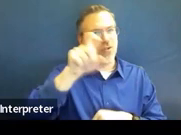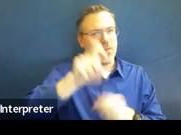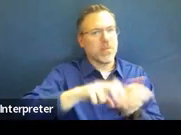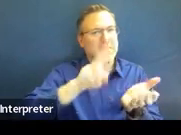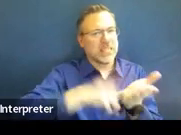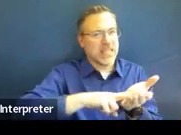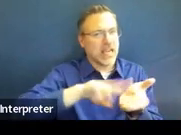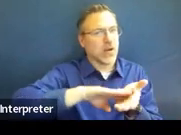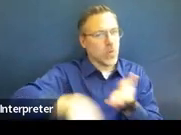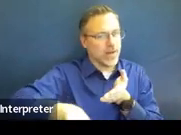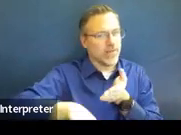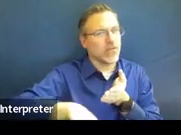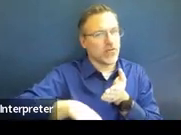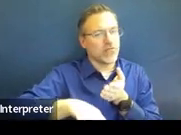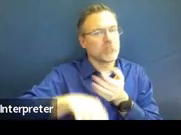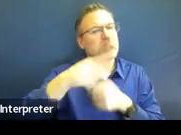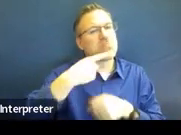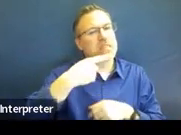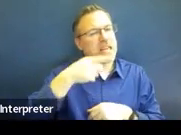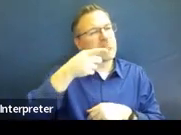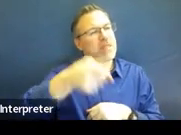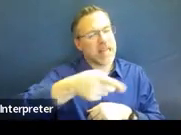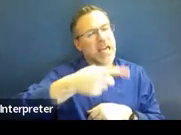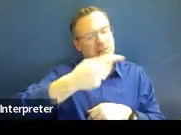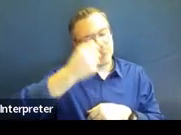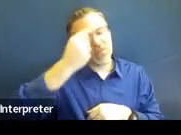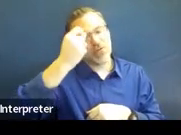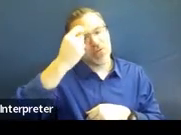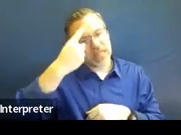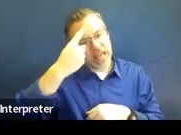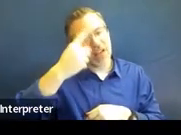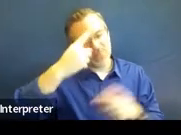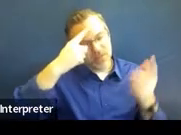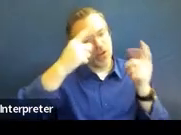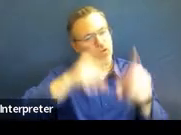waiver saying that it was okay that they didn't get that seven days notice.